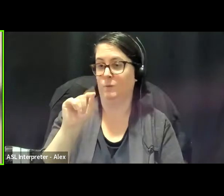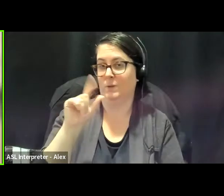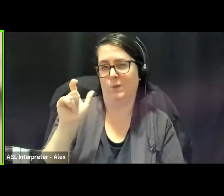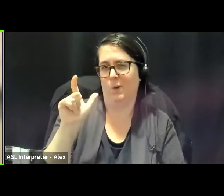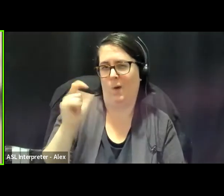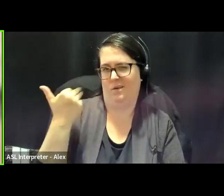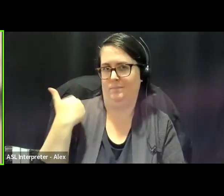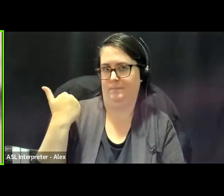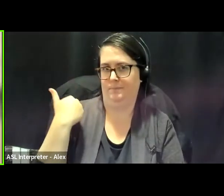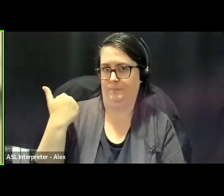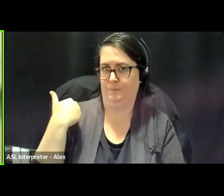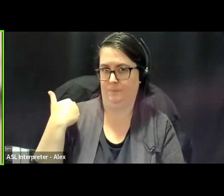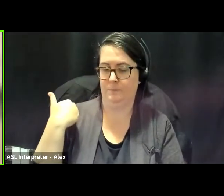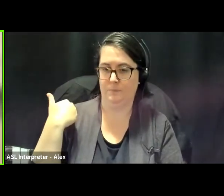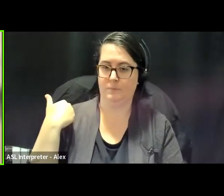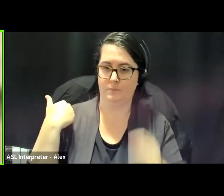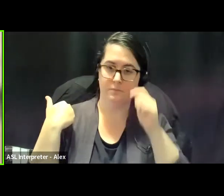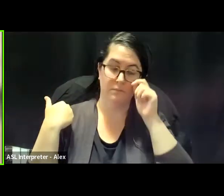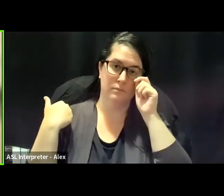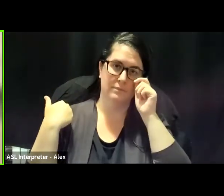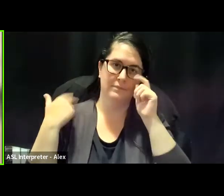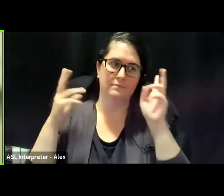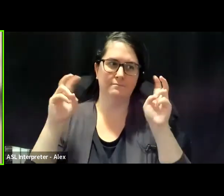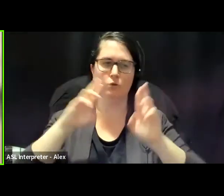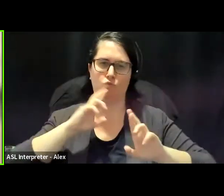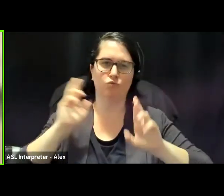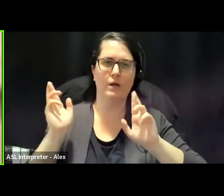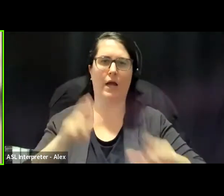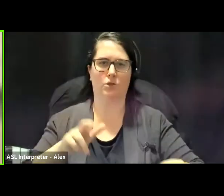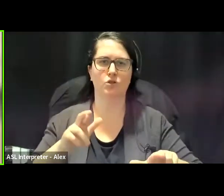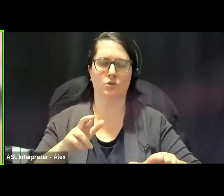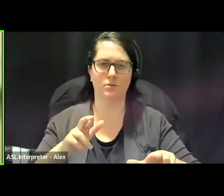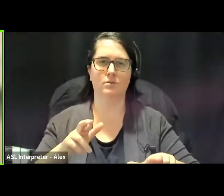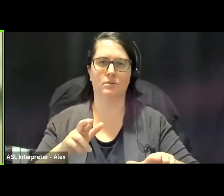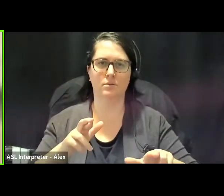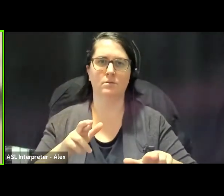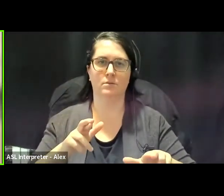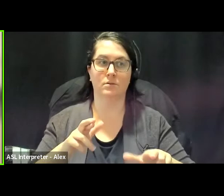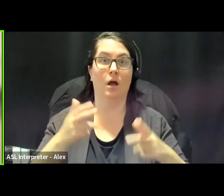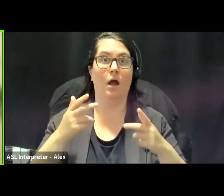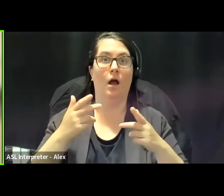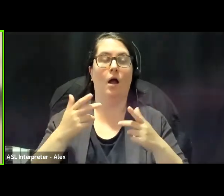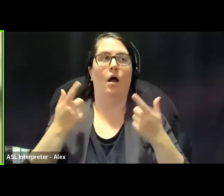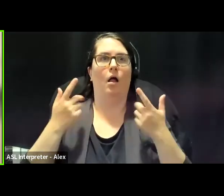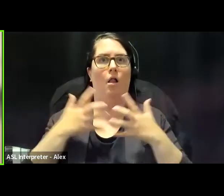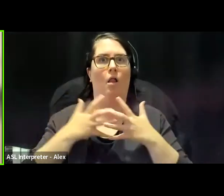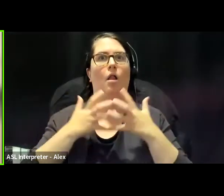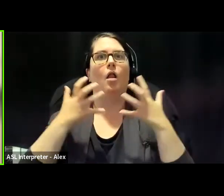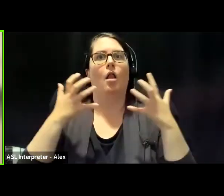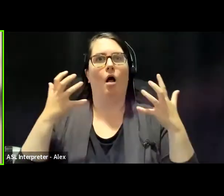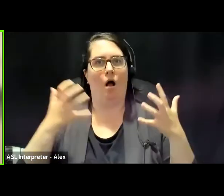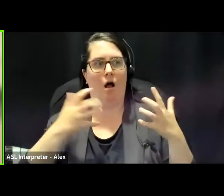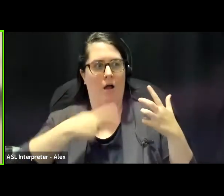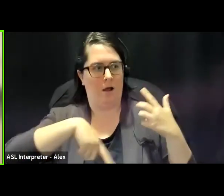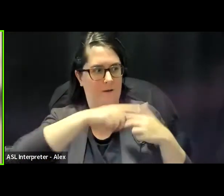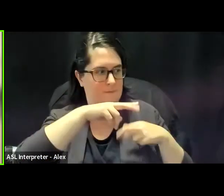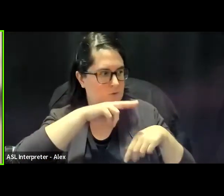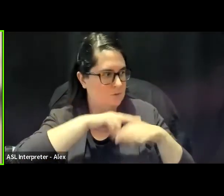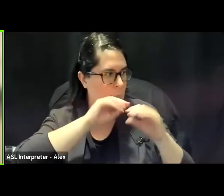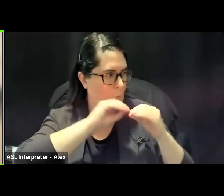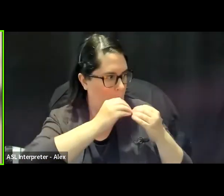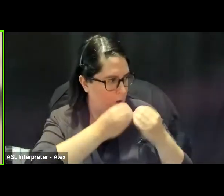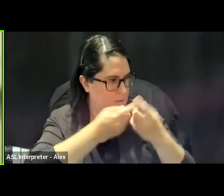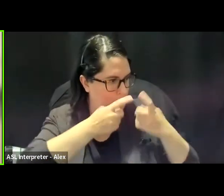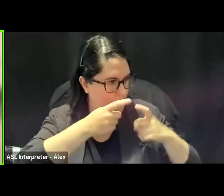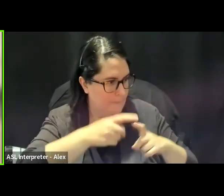as a reaction to a lot of grassroots work that took place in the summer of